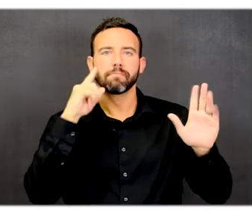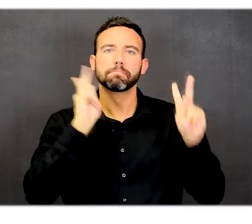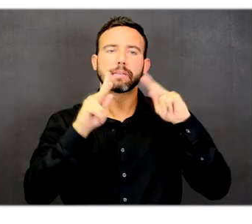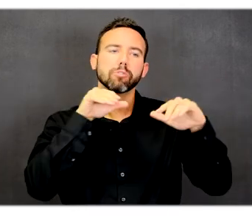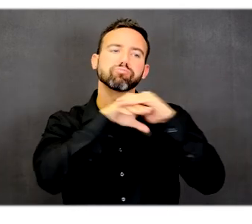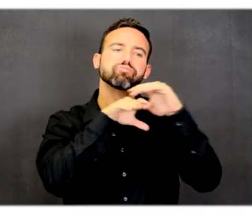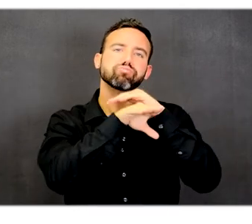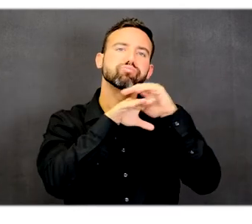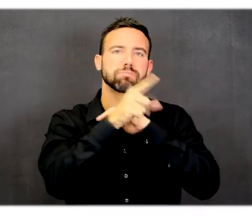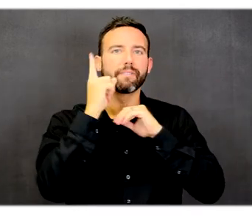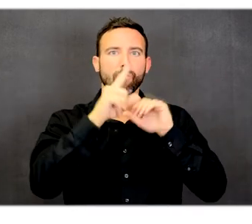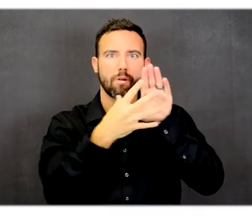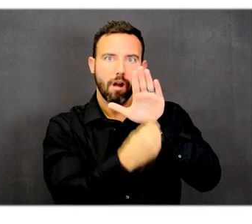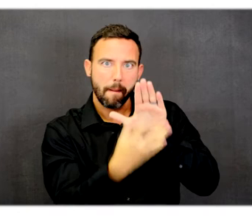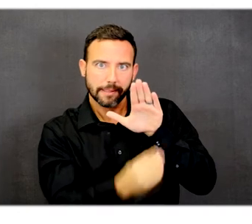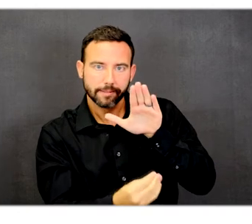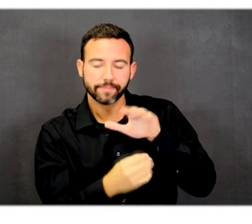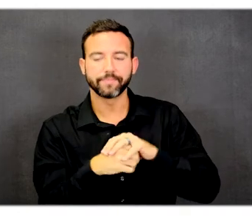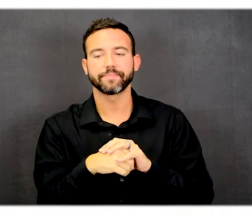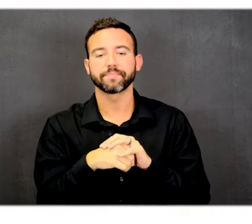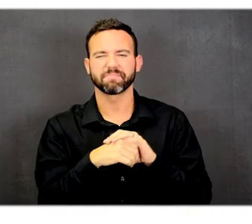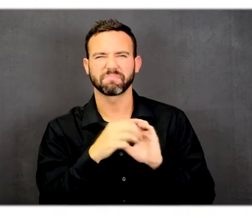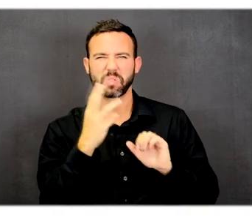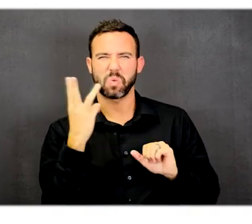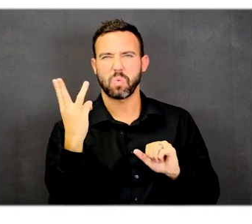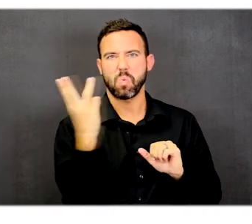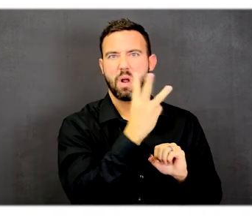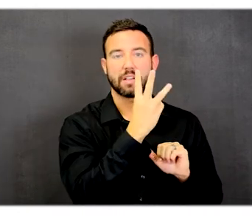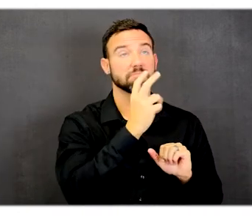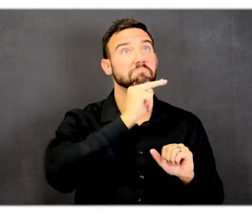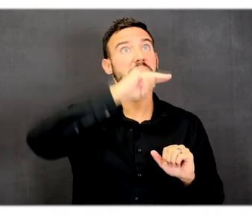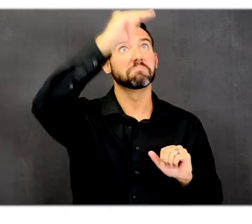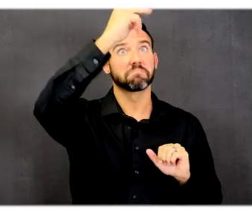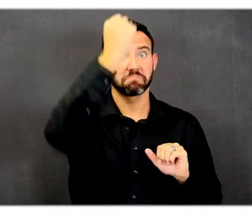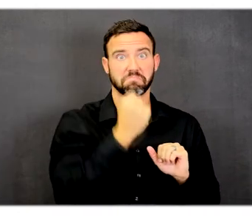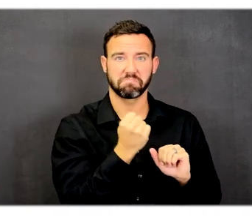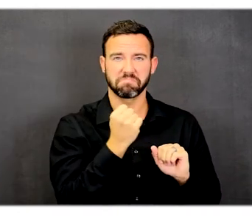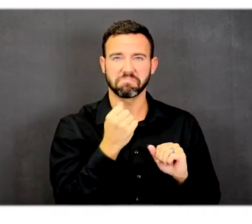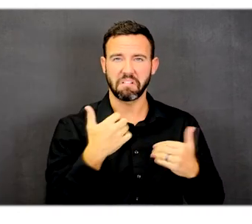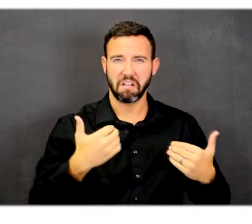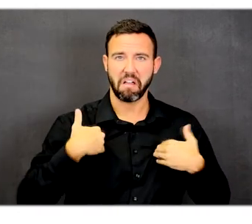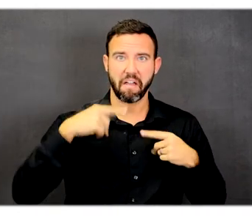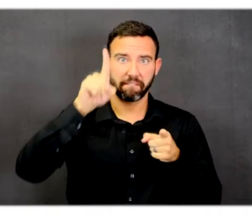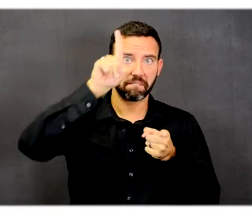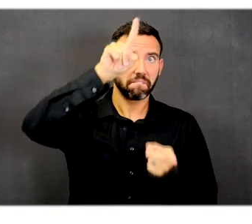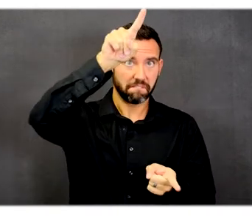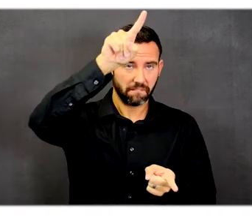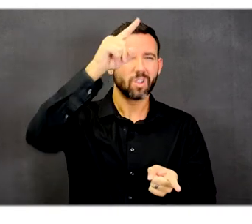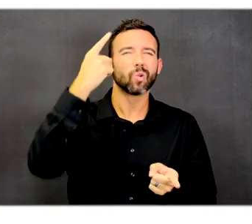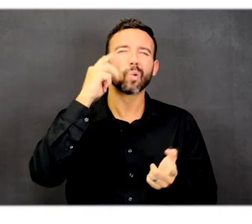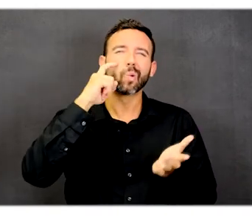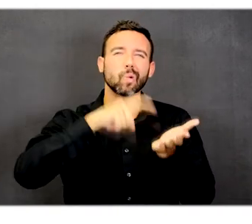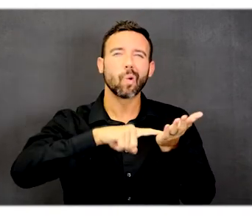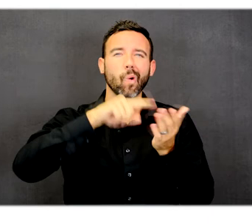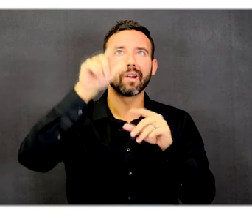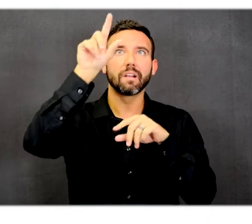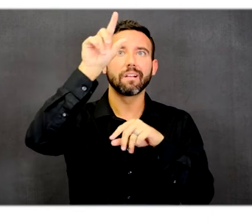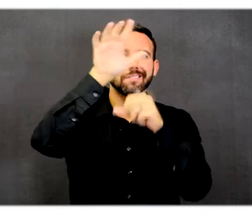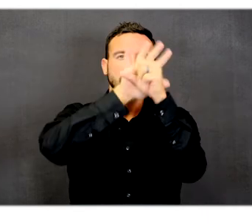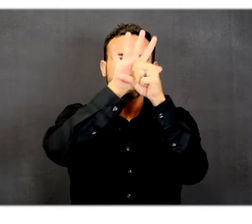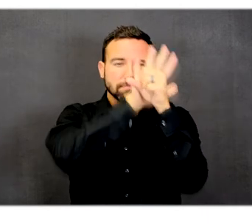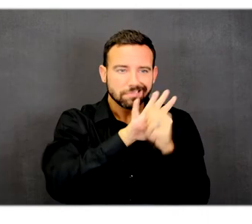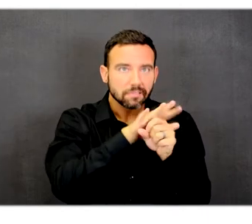On the far west, both on the north side and the south side, there is a shaded area designated for printing.